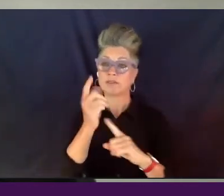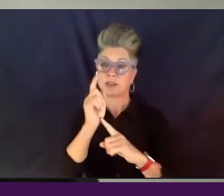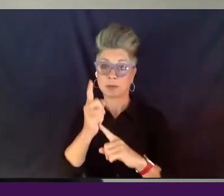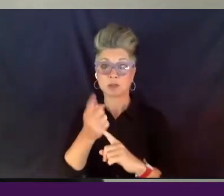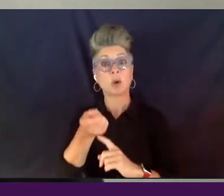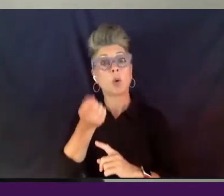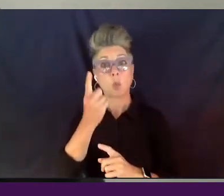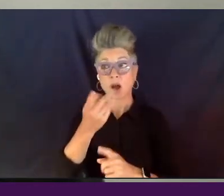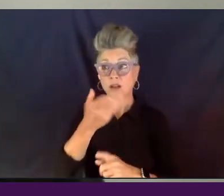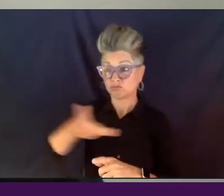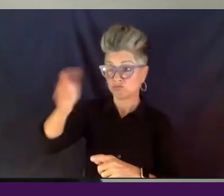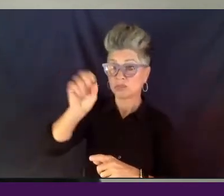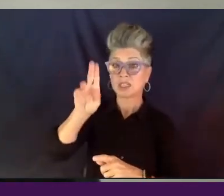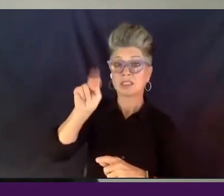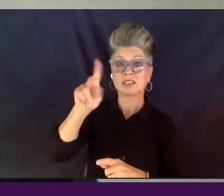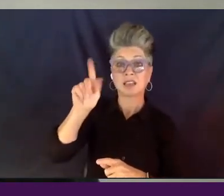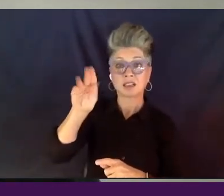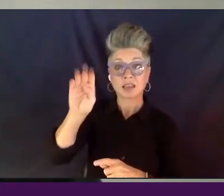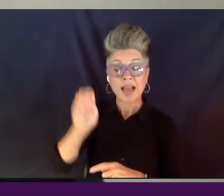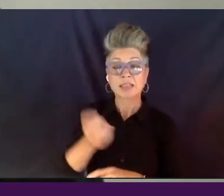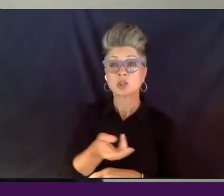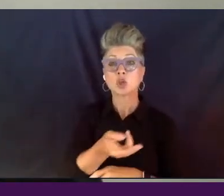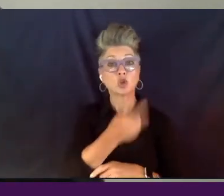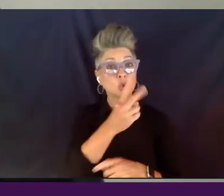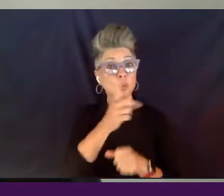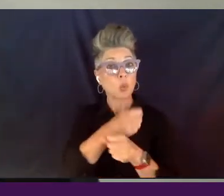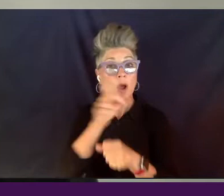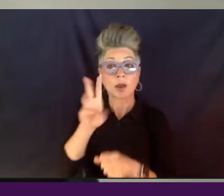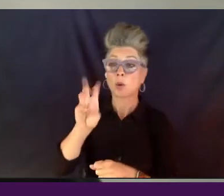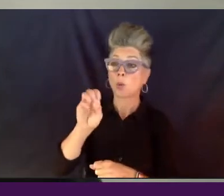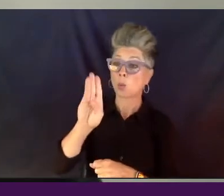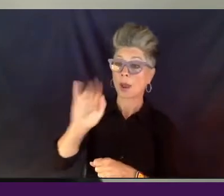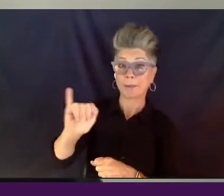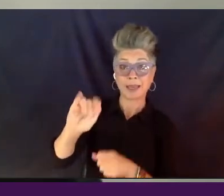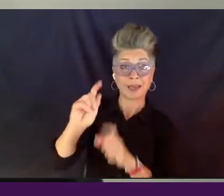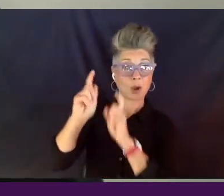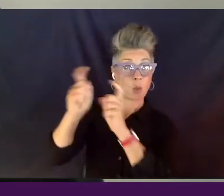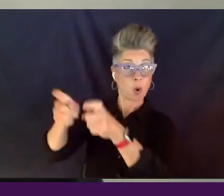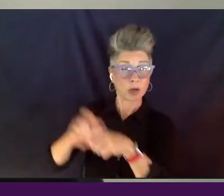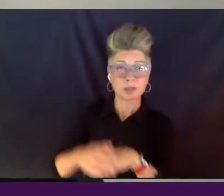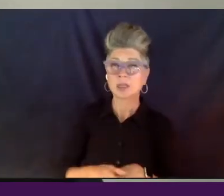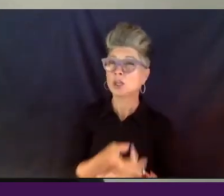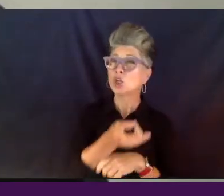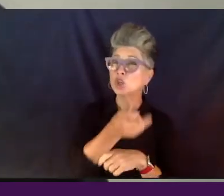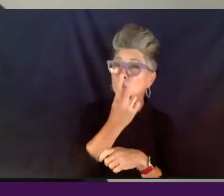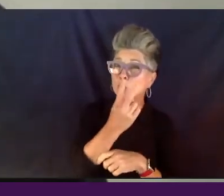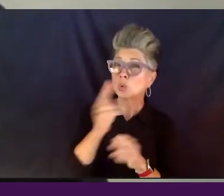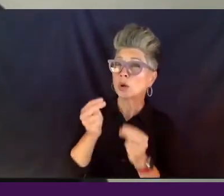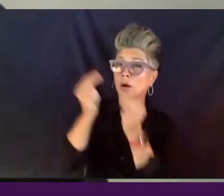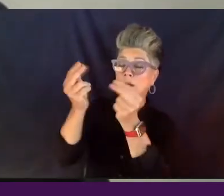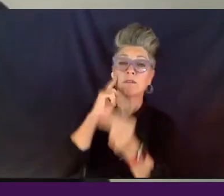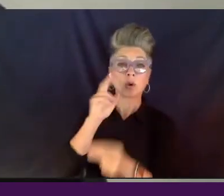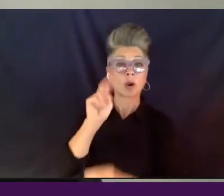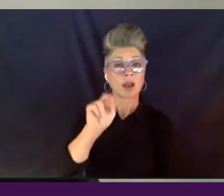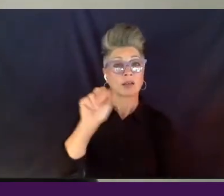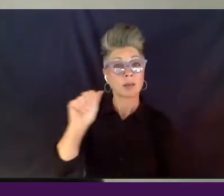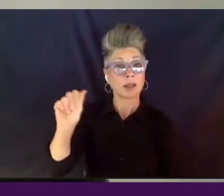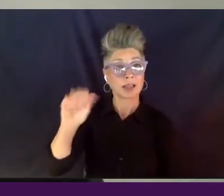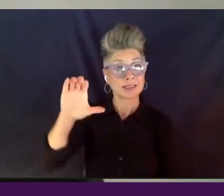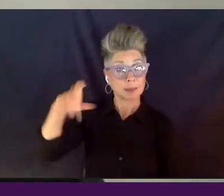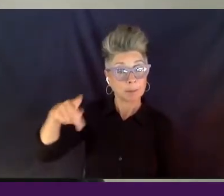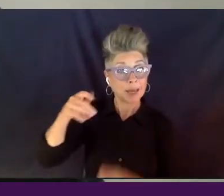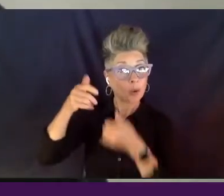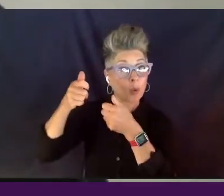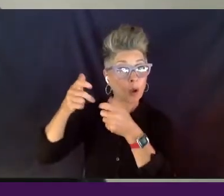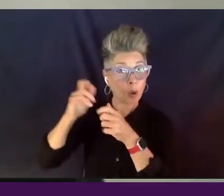to one Webby awards. I'm almost positive that two were nominated for NAACP awards. So like